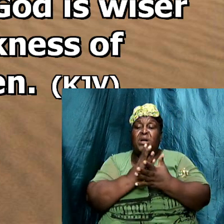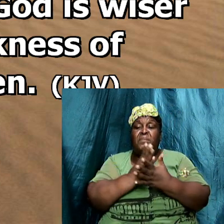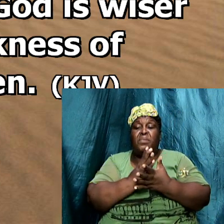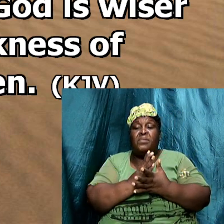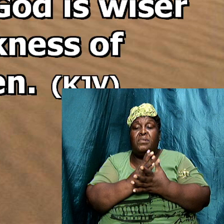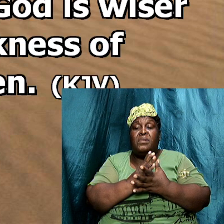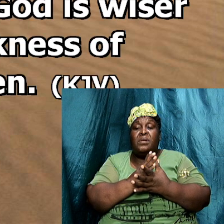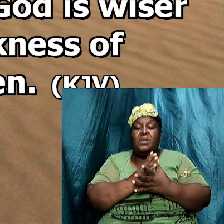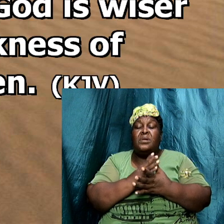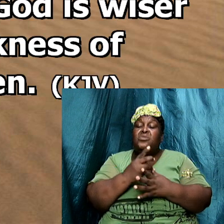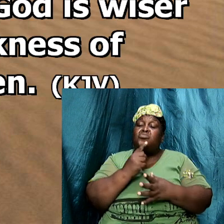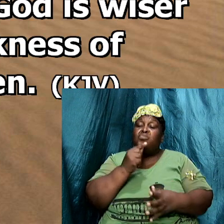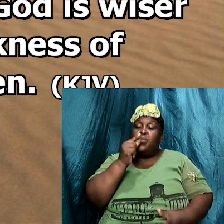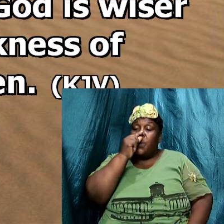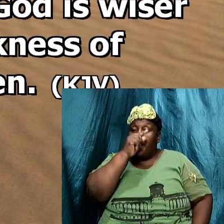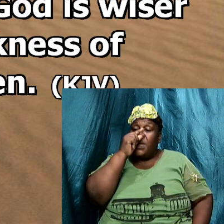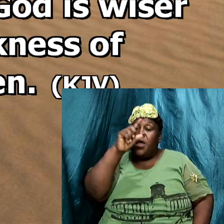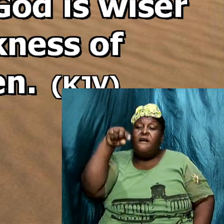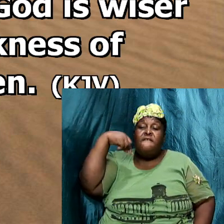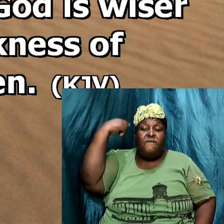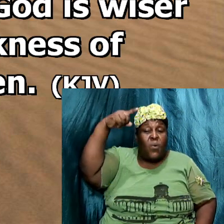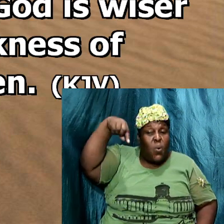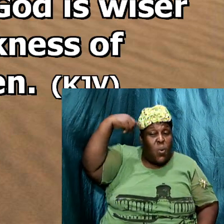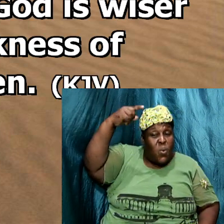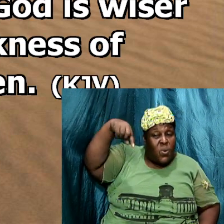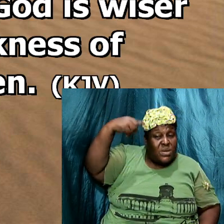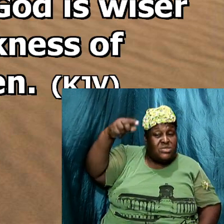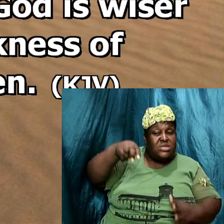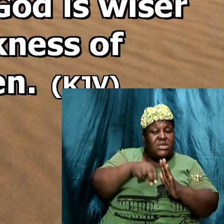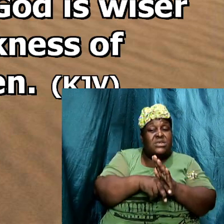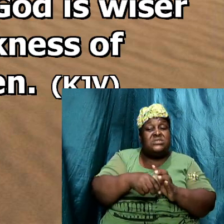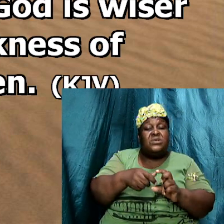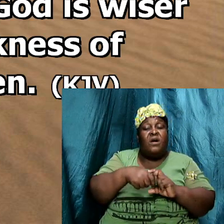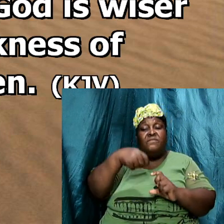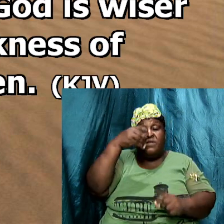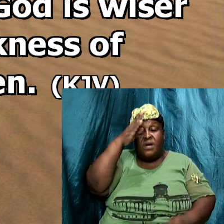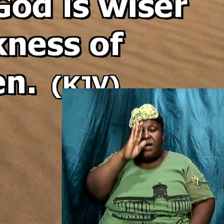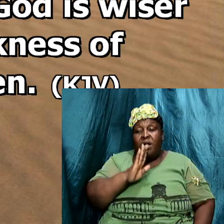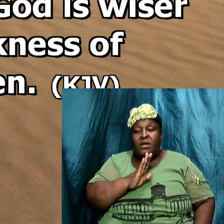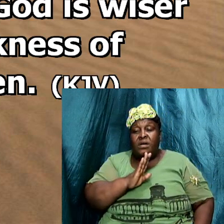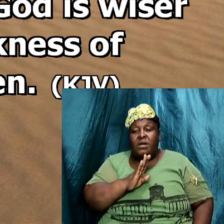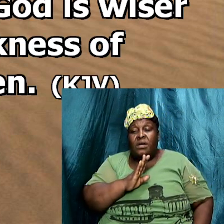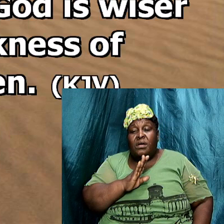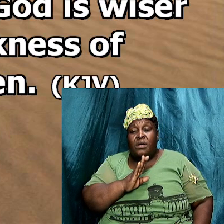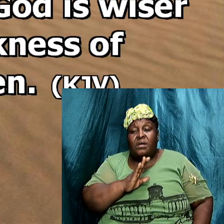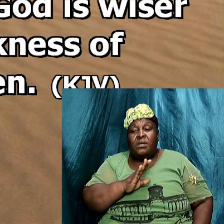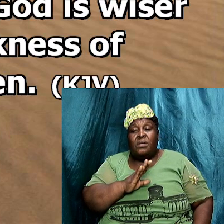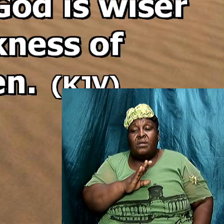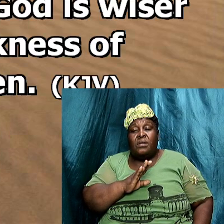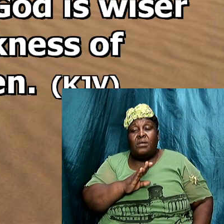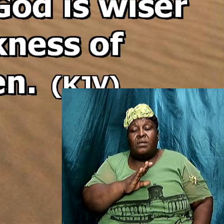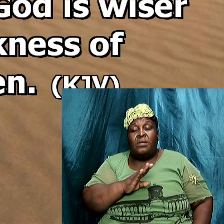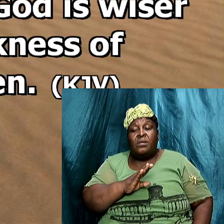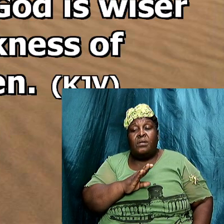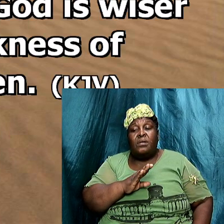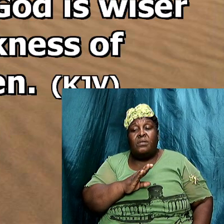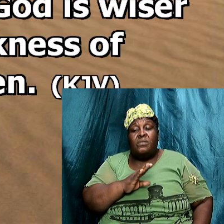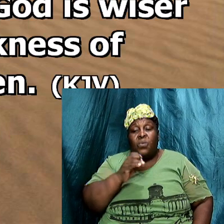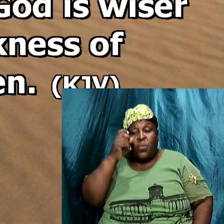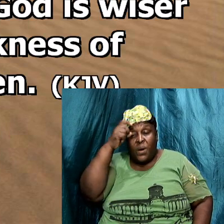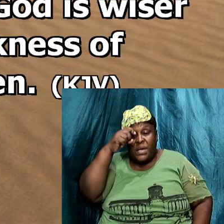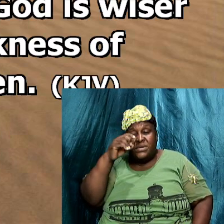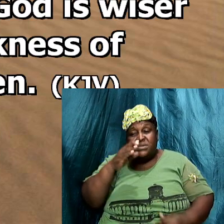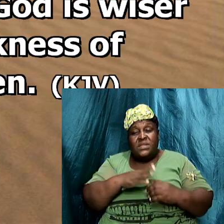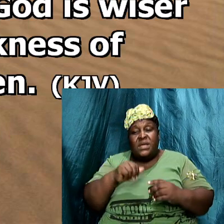foolishness But unto them which are called Both Jews and Greeks Christ the power of